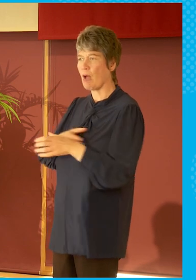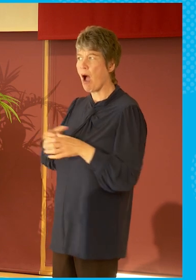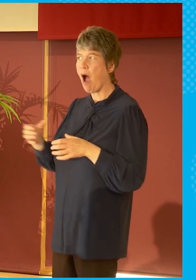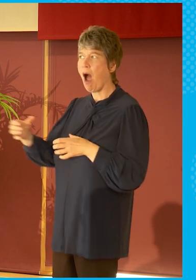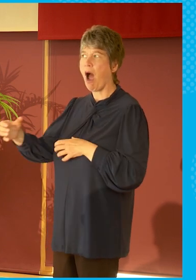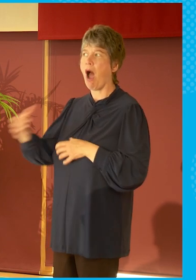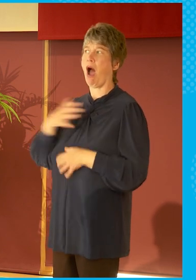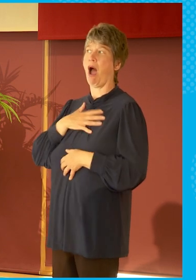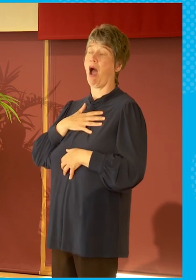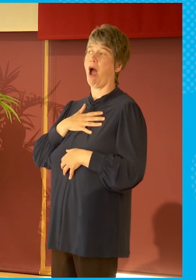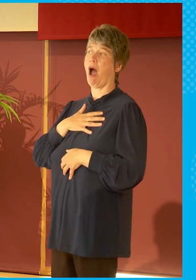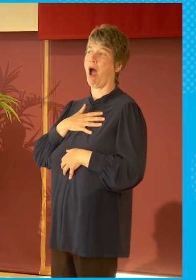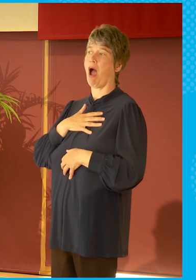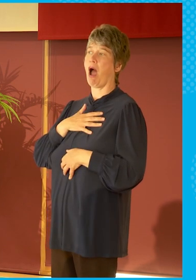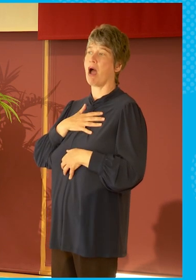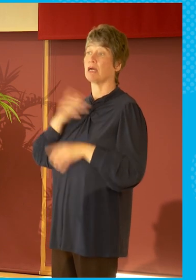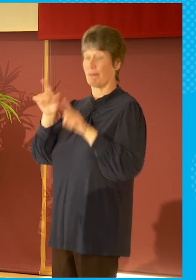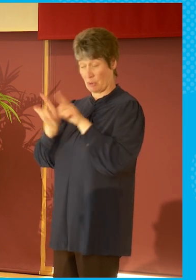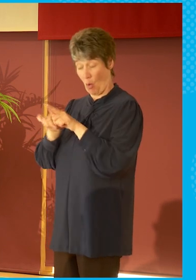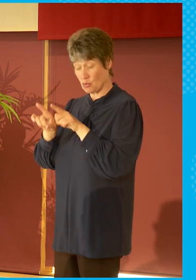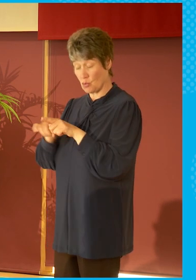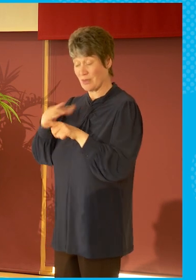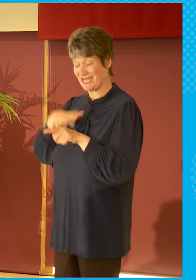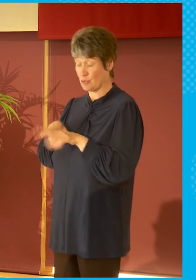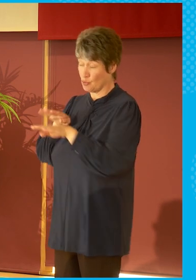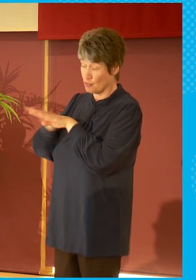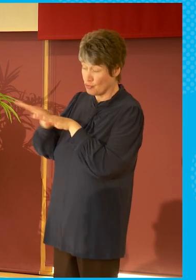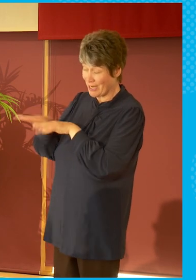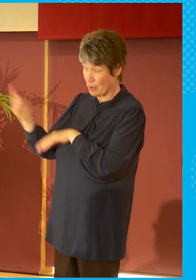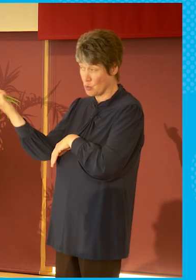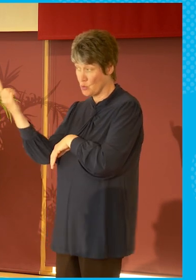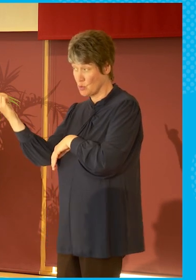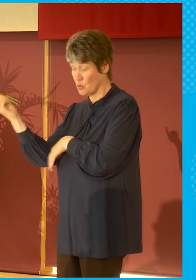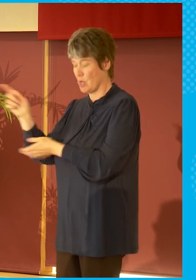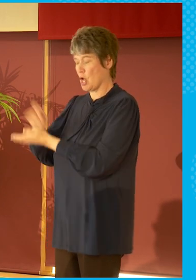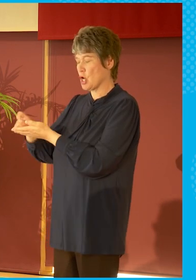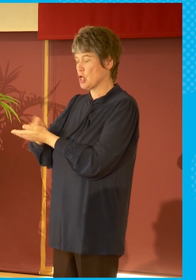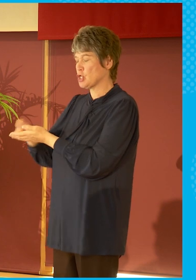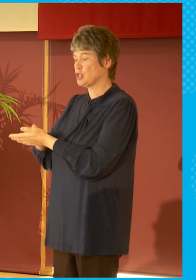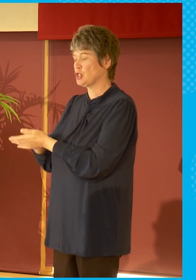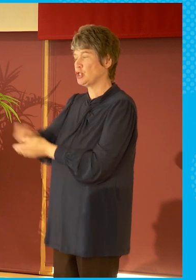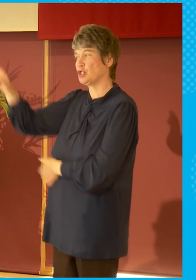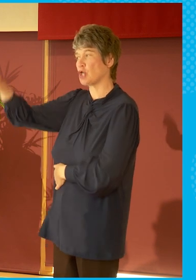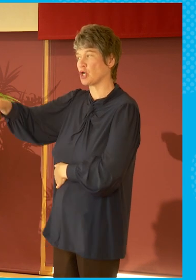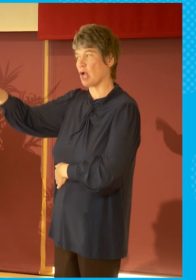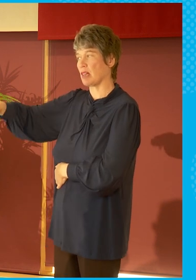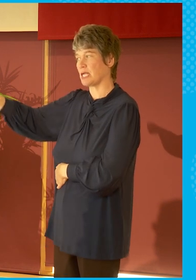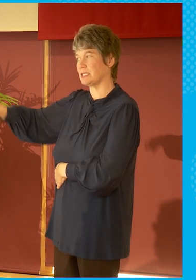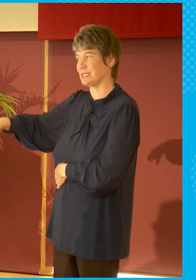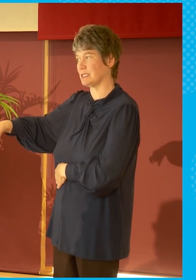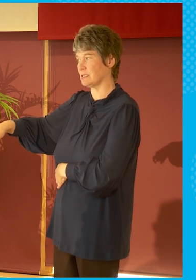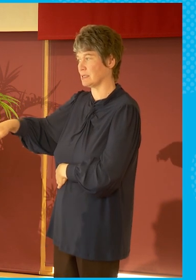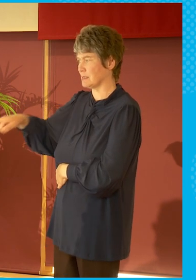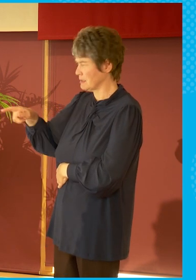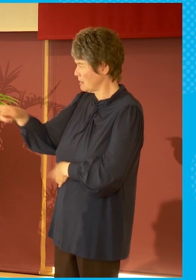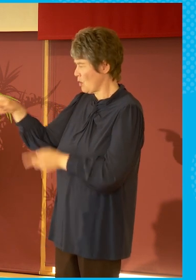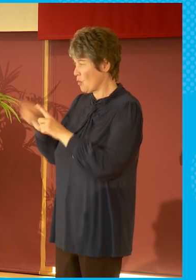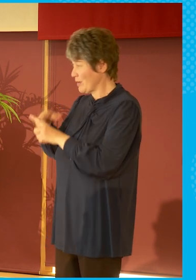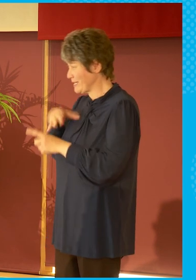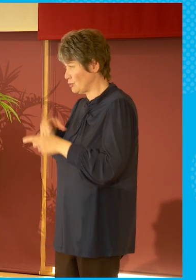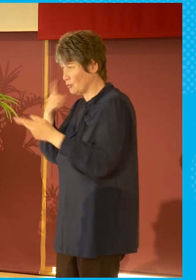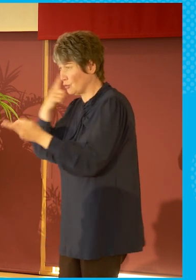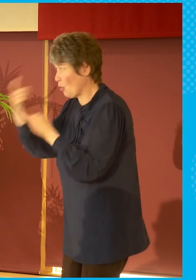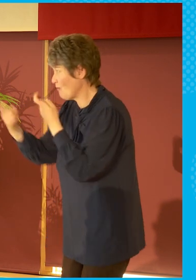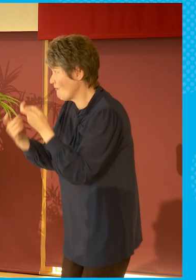And the other side of it, I say, it's actually training for our journalists. It's actually saying, reach out and look for new people. You know,